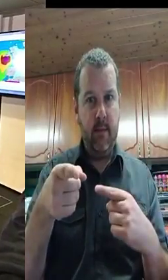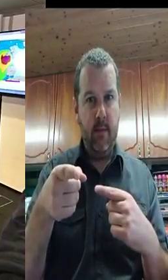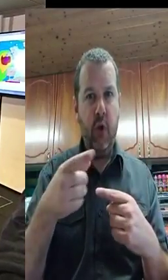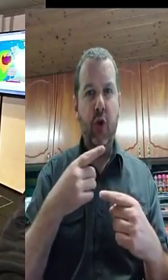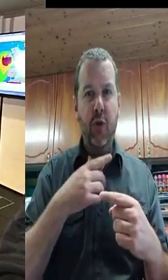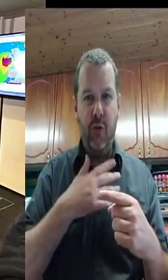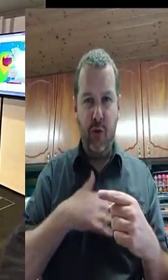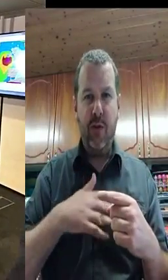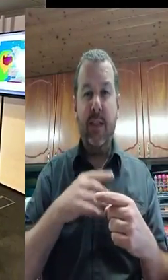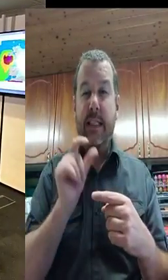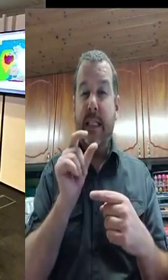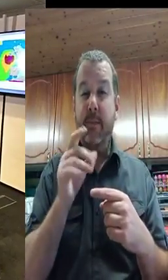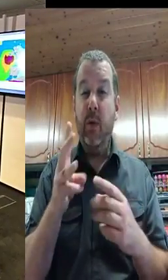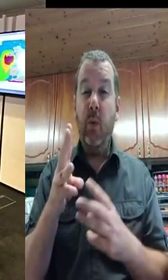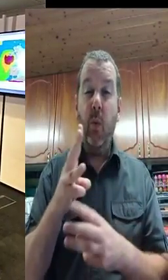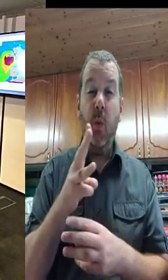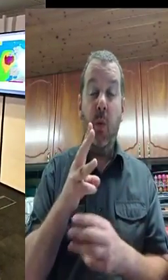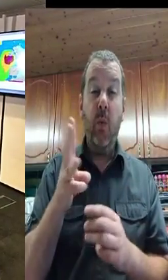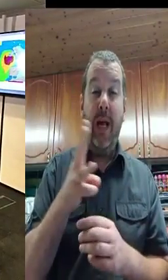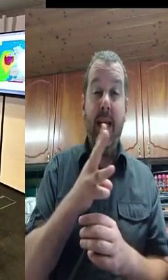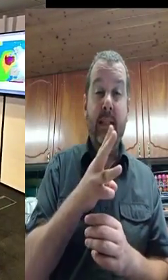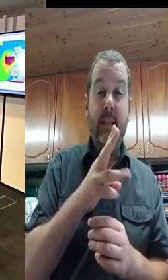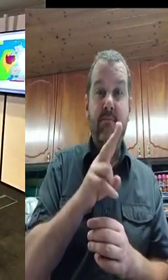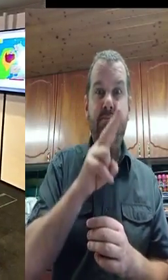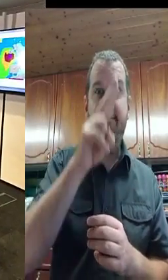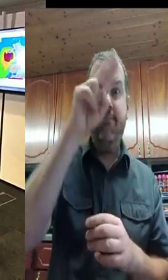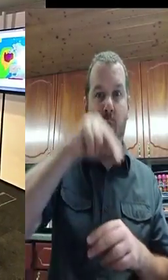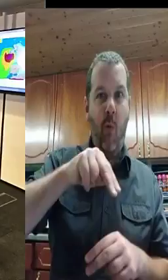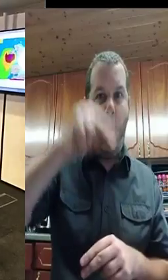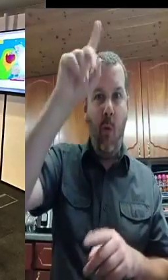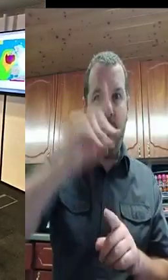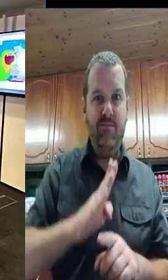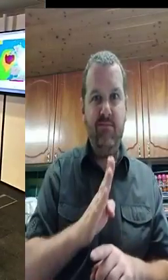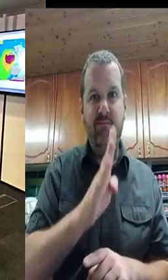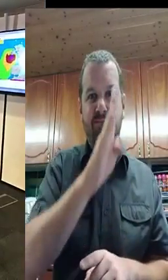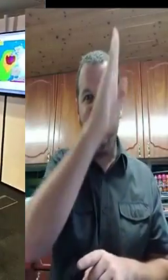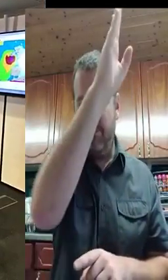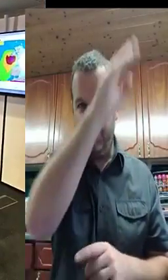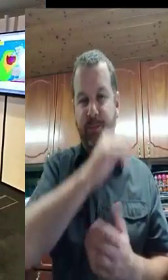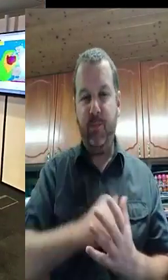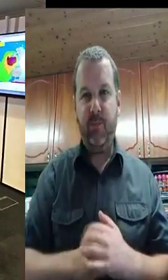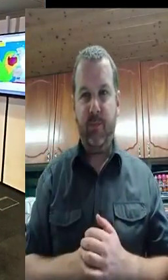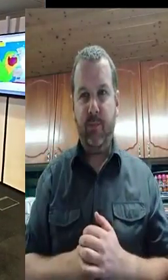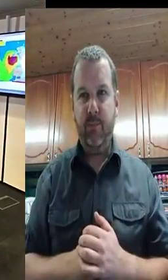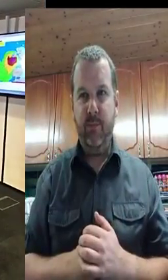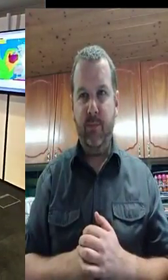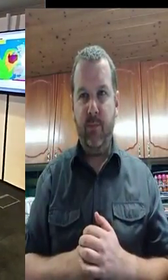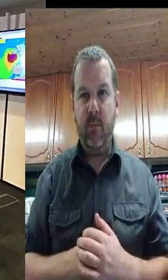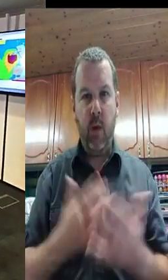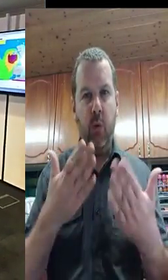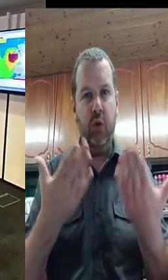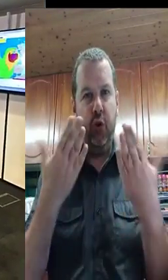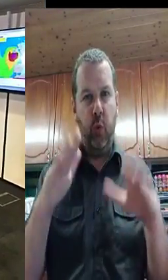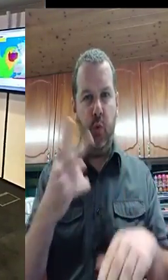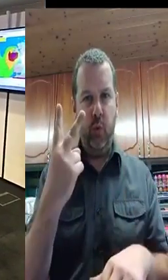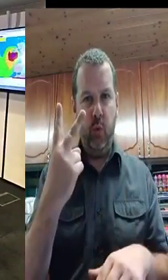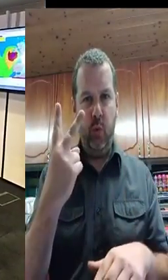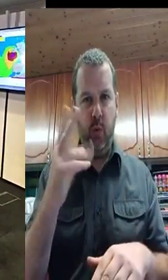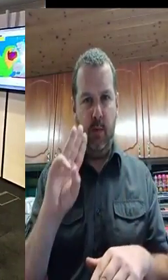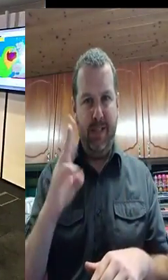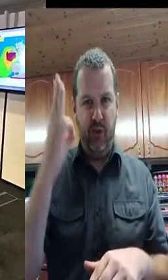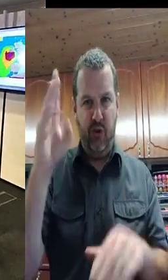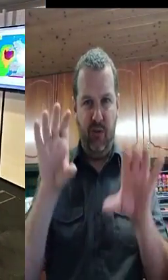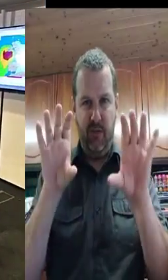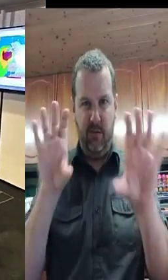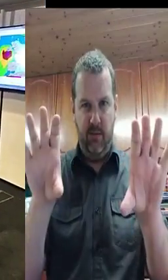using the laws of physics. And, a high resolution model means that we calculate the weather, the expected weather, at very